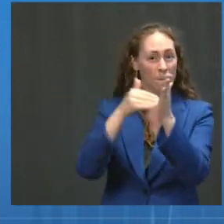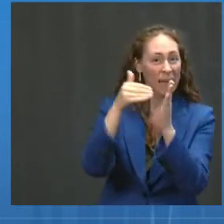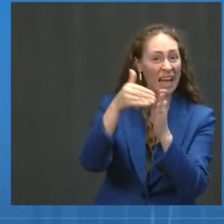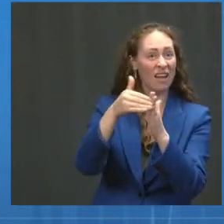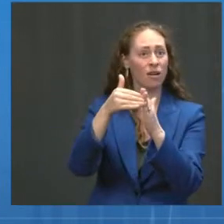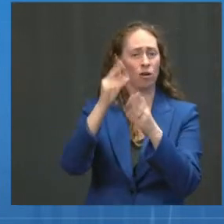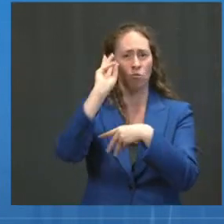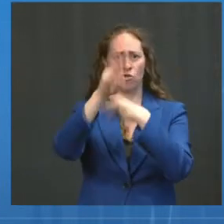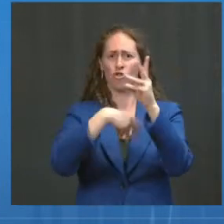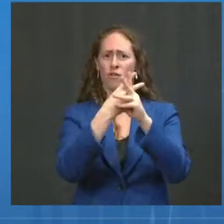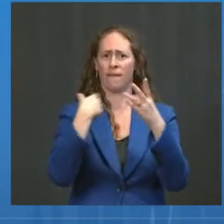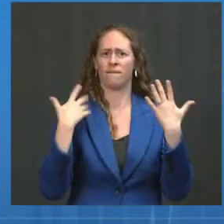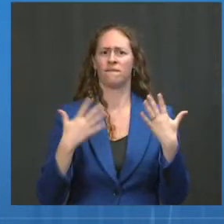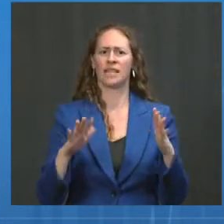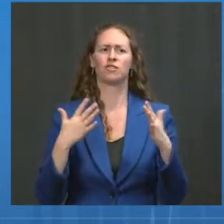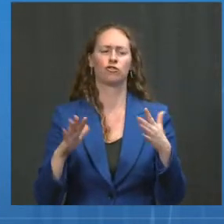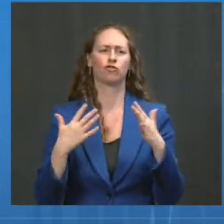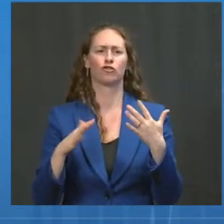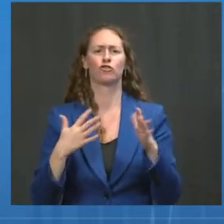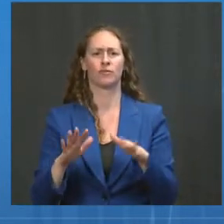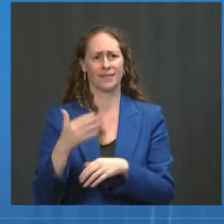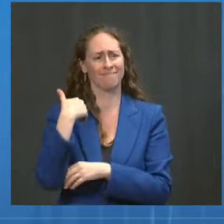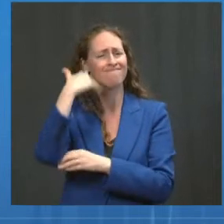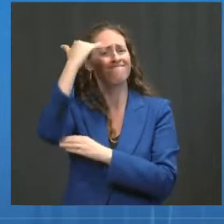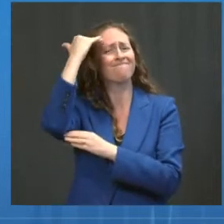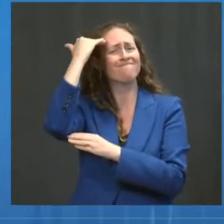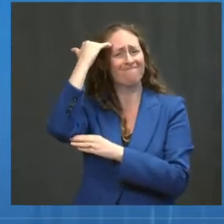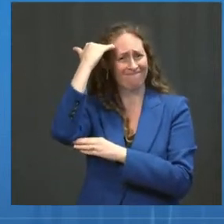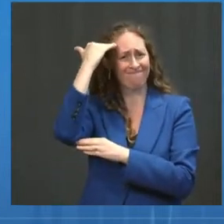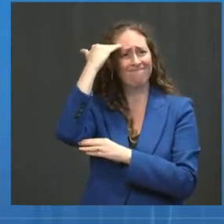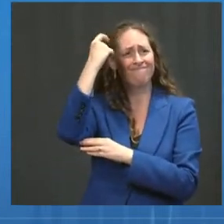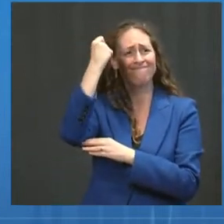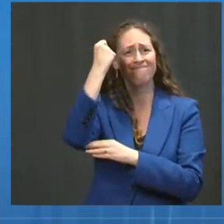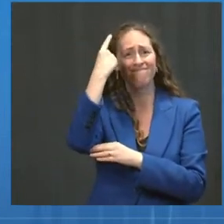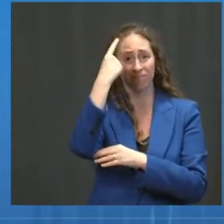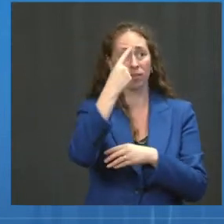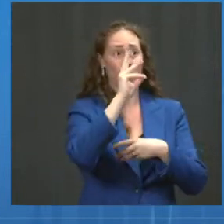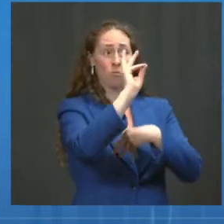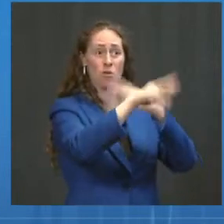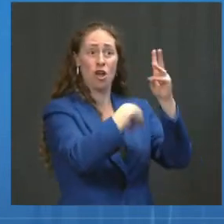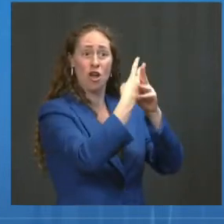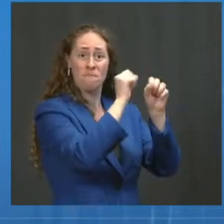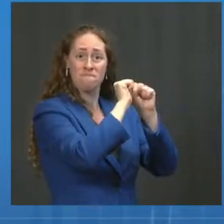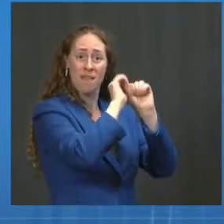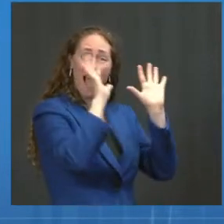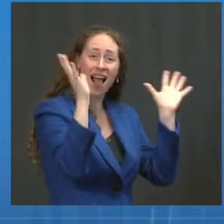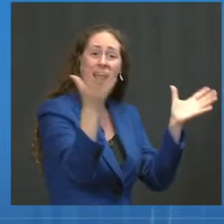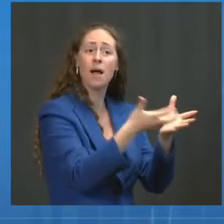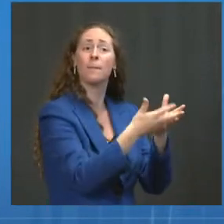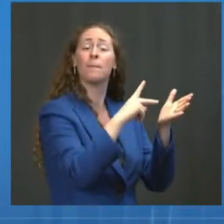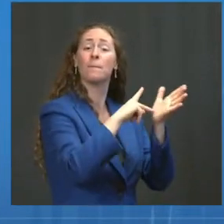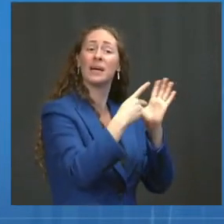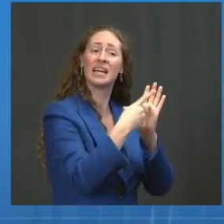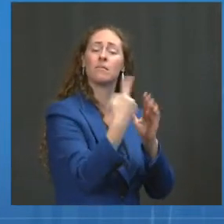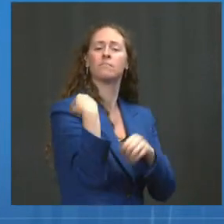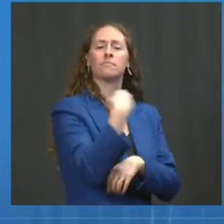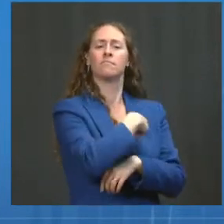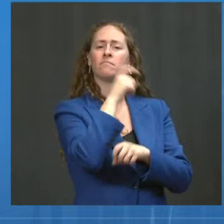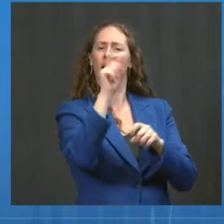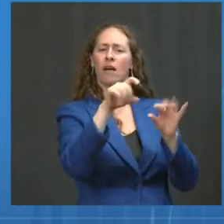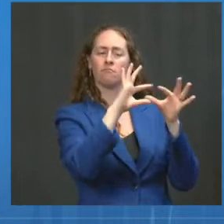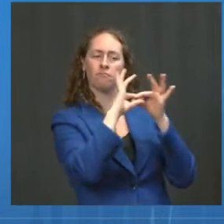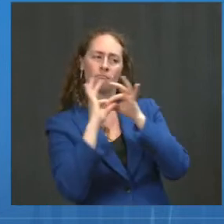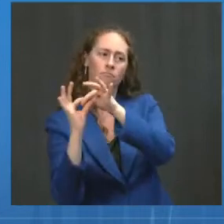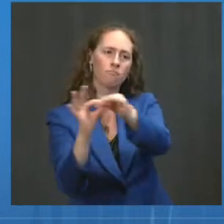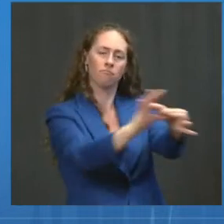that global pandemics require a global response and strong leadership, and we will not stop until America and the world